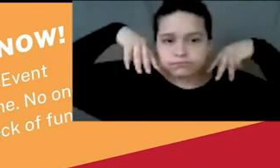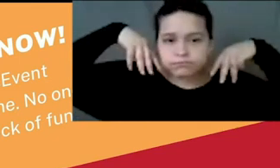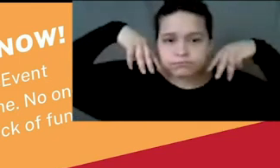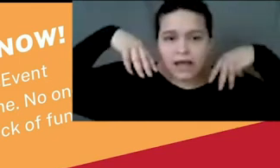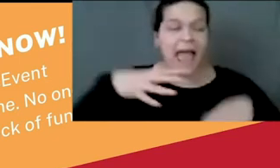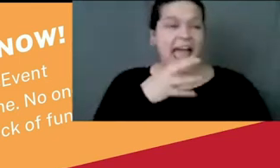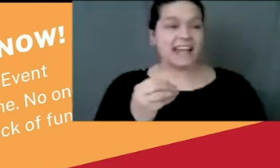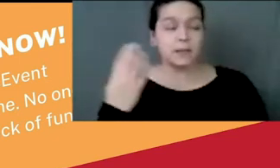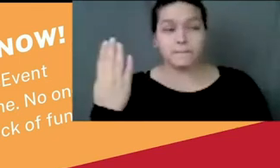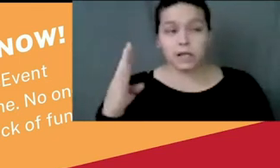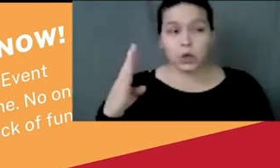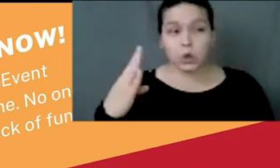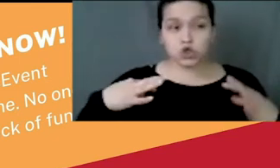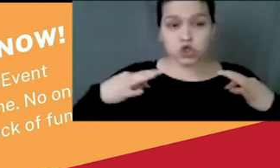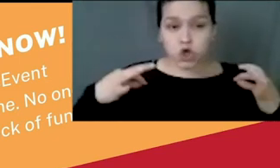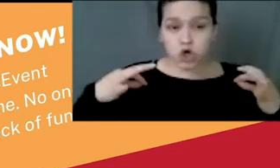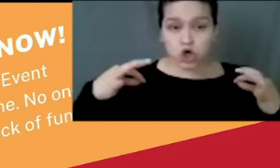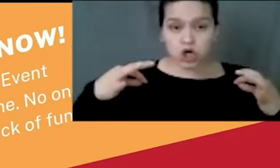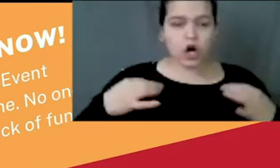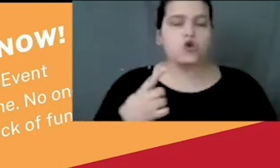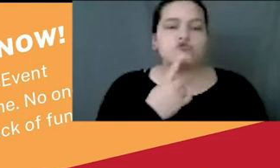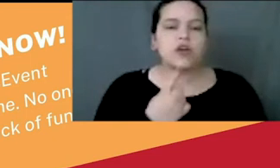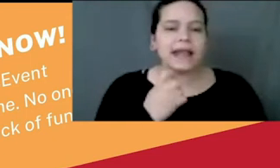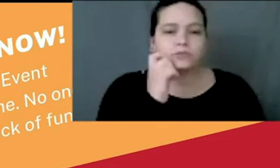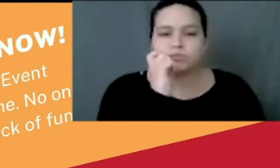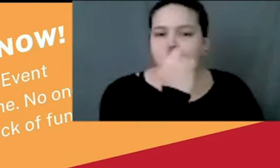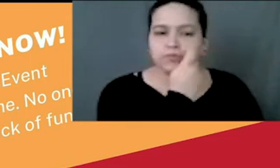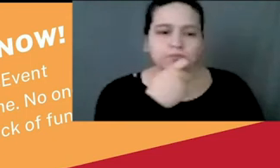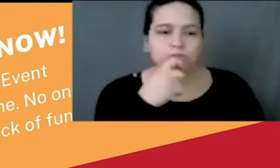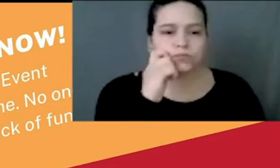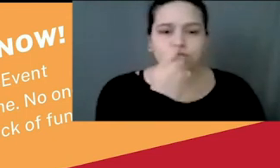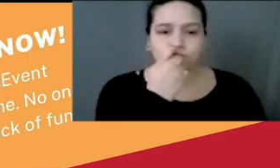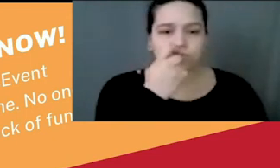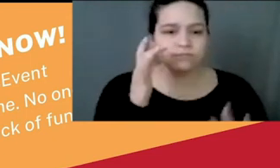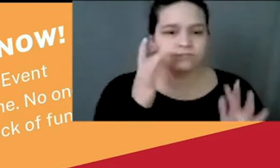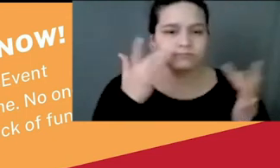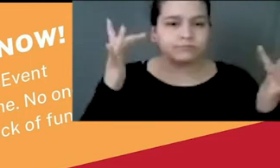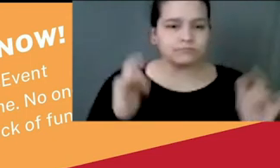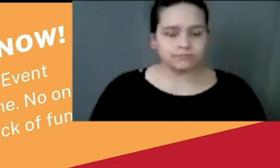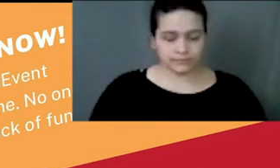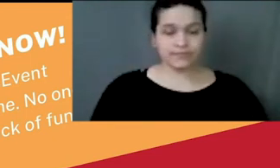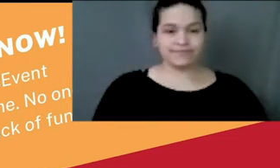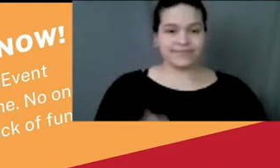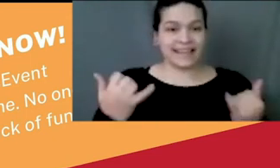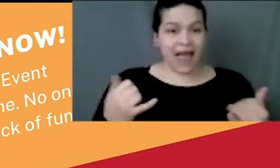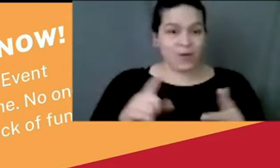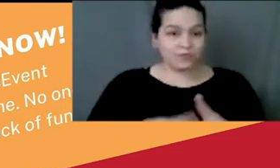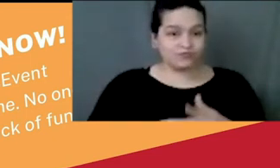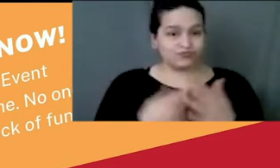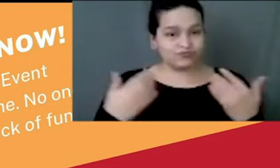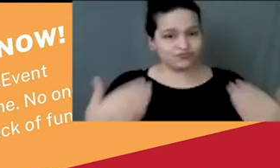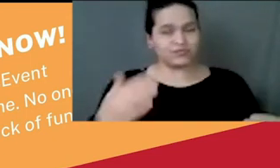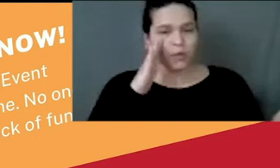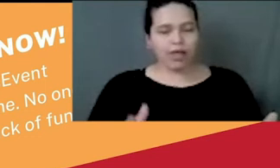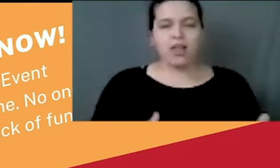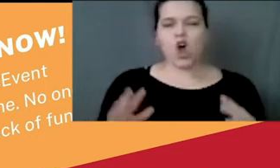and a bright red lipstick. So, on with the show now. So, Crushing